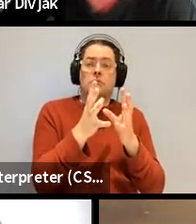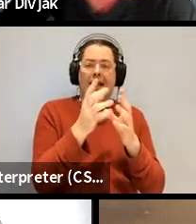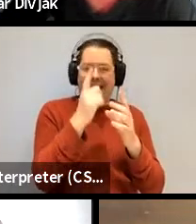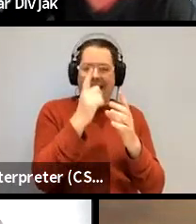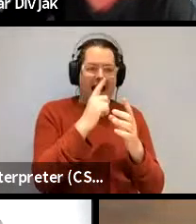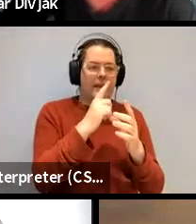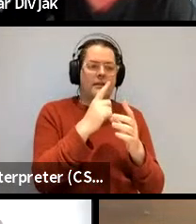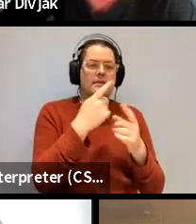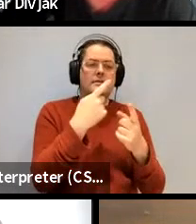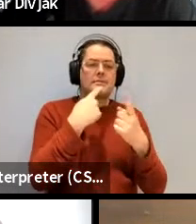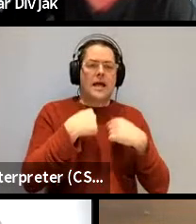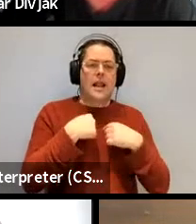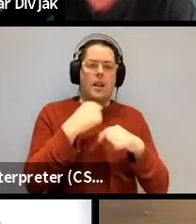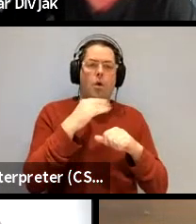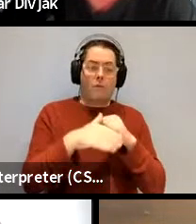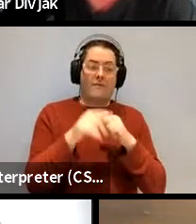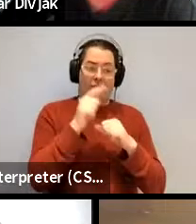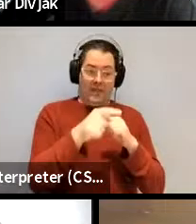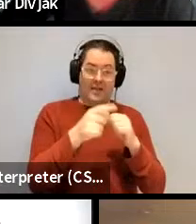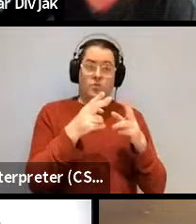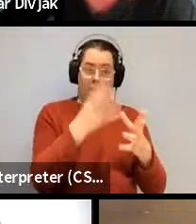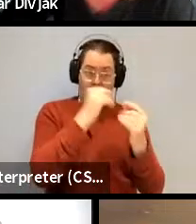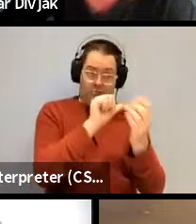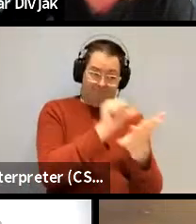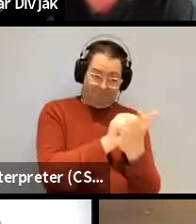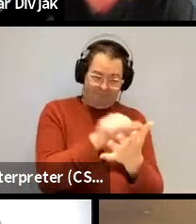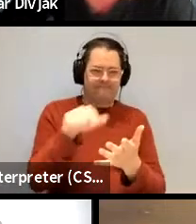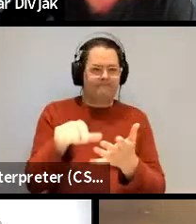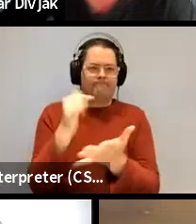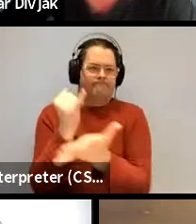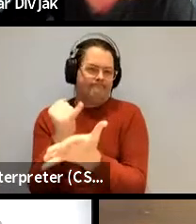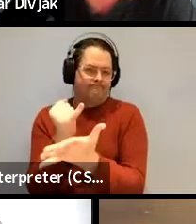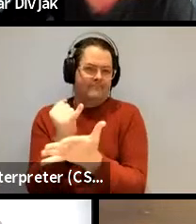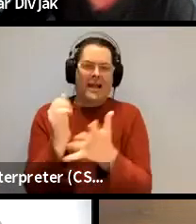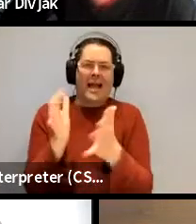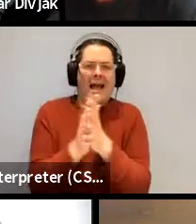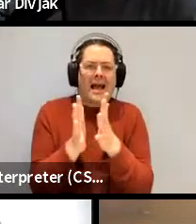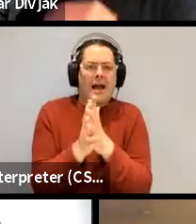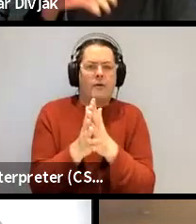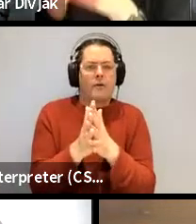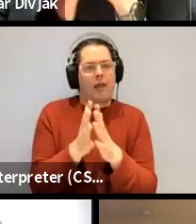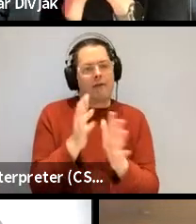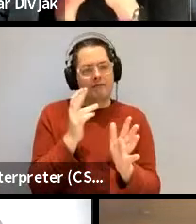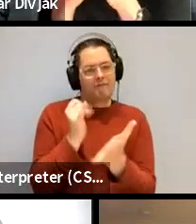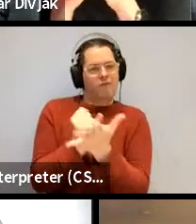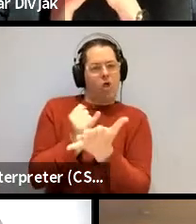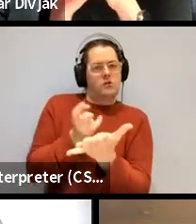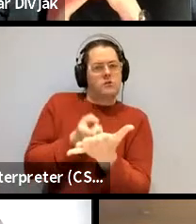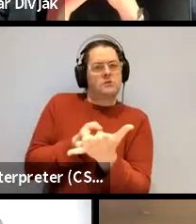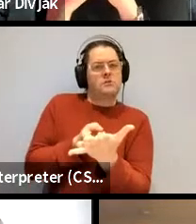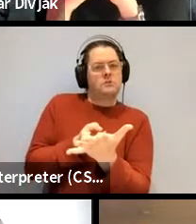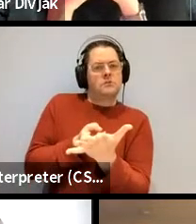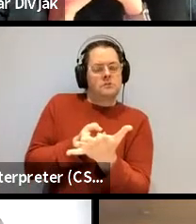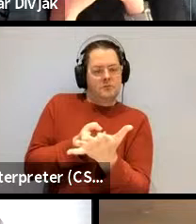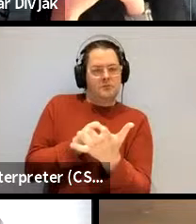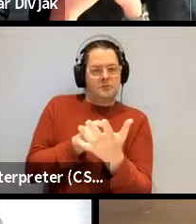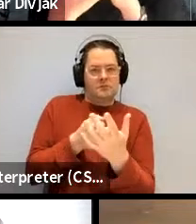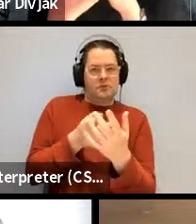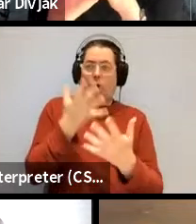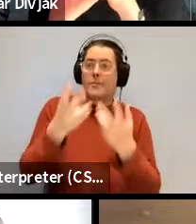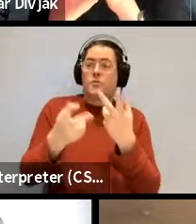learning and and i i guess another thing i wanted to like so if you could say a few words about that and then also how does it extend